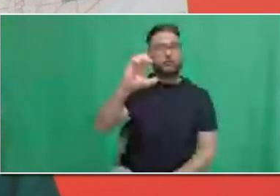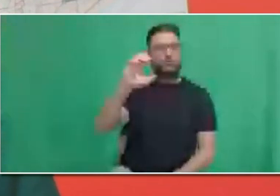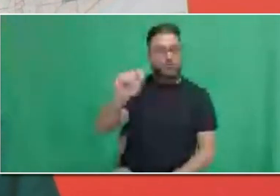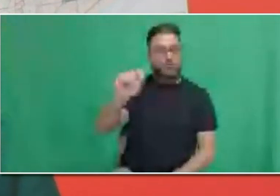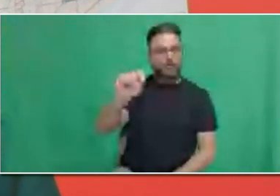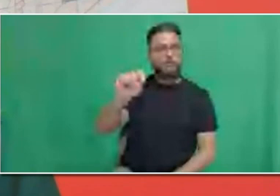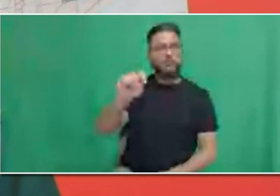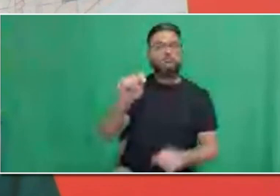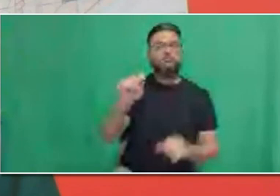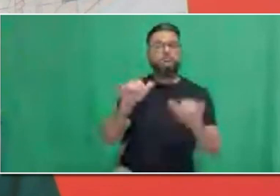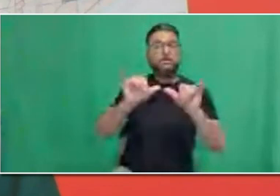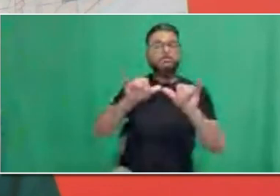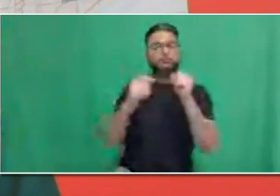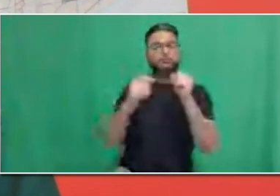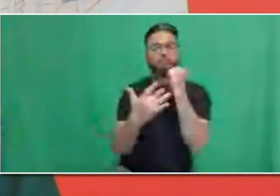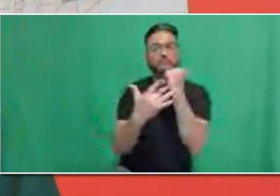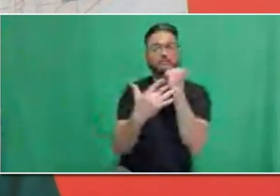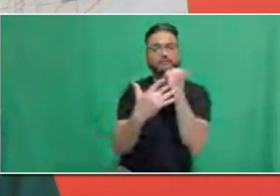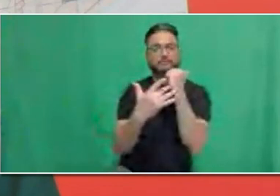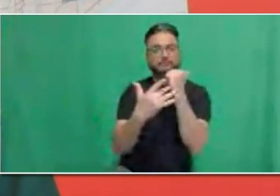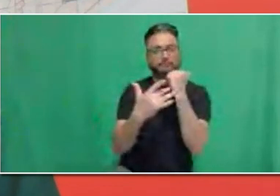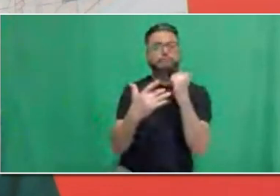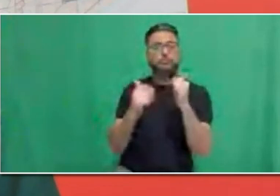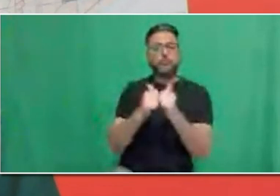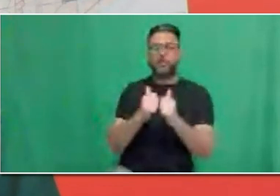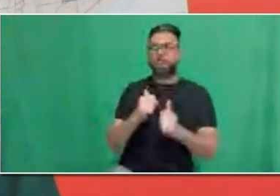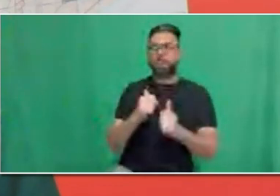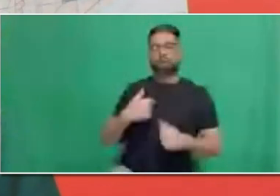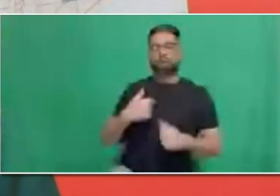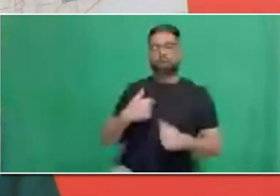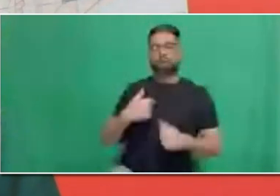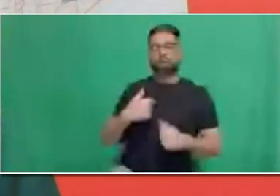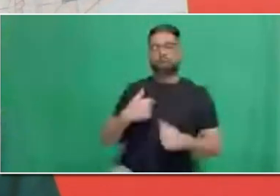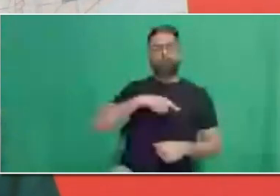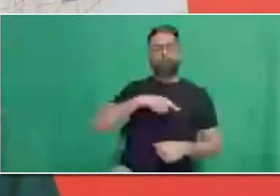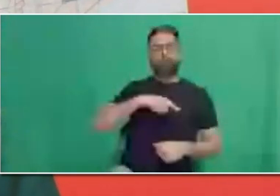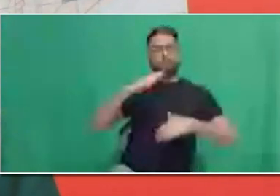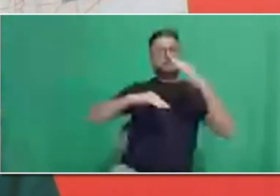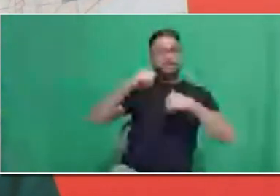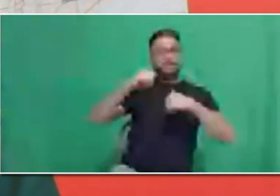technical roles at the TTC, as well as her career journey. Andrea?